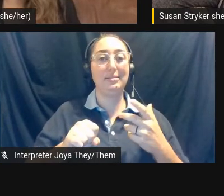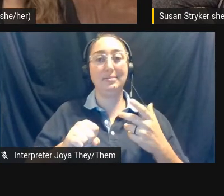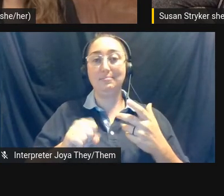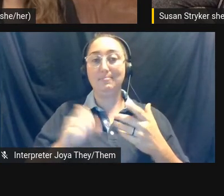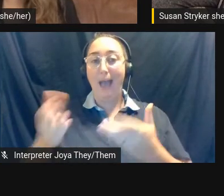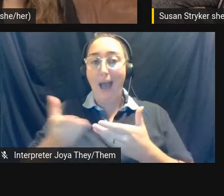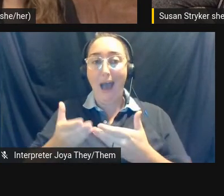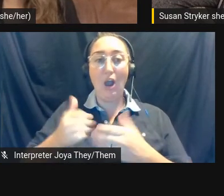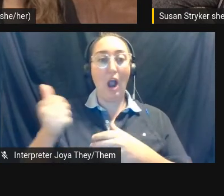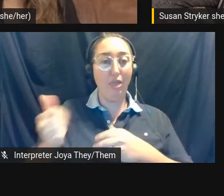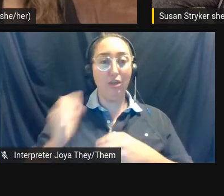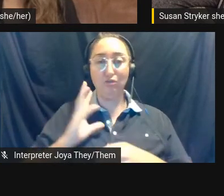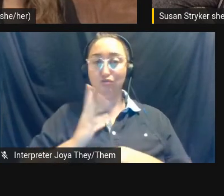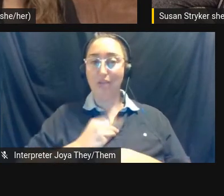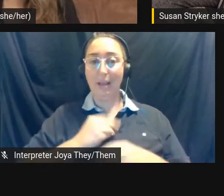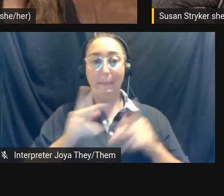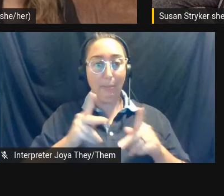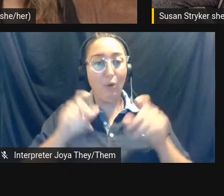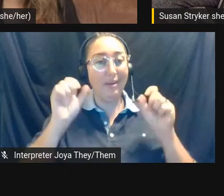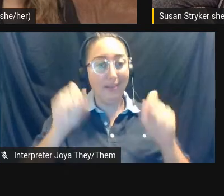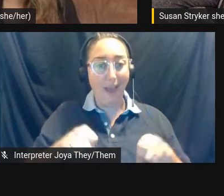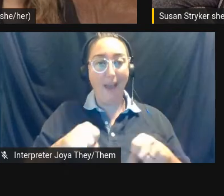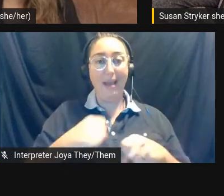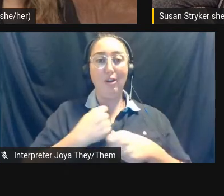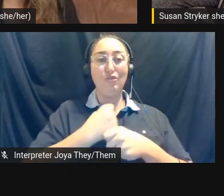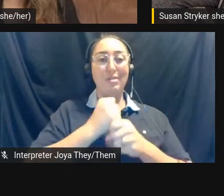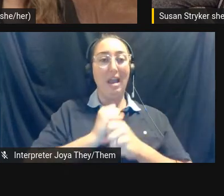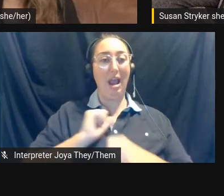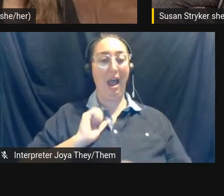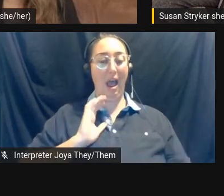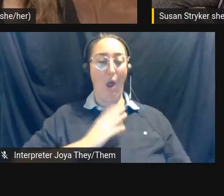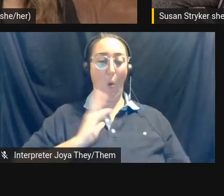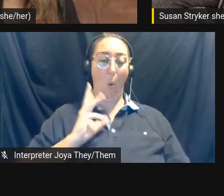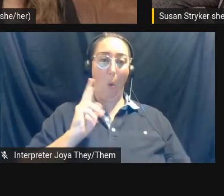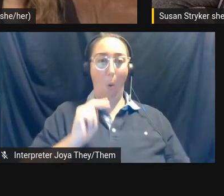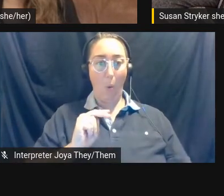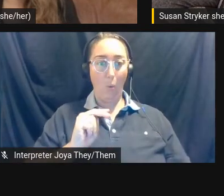other trans people and create our own economy.